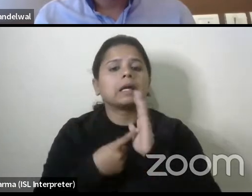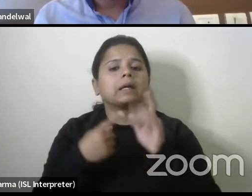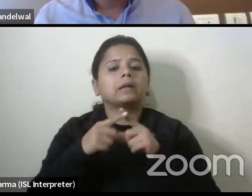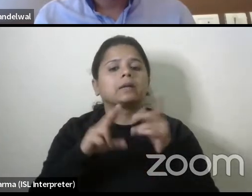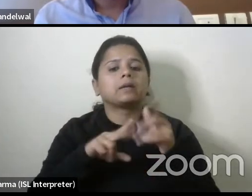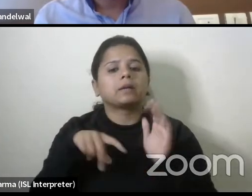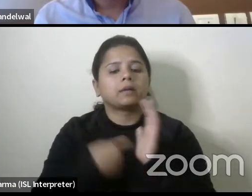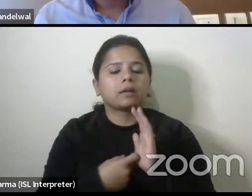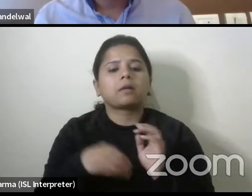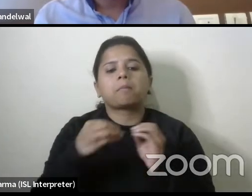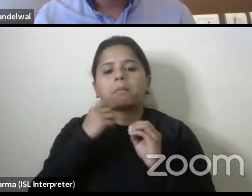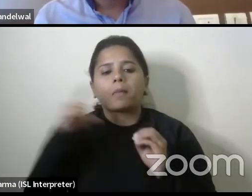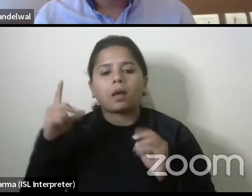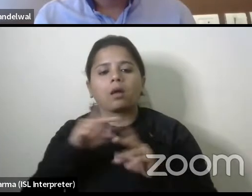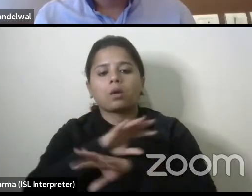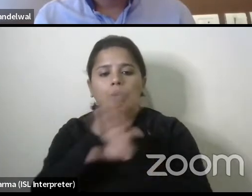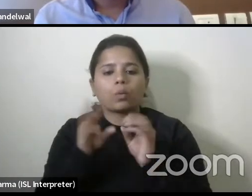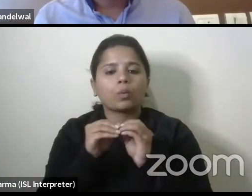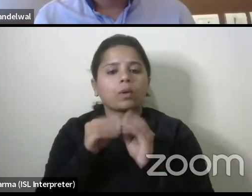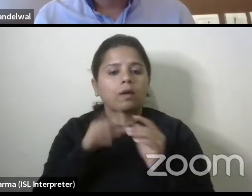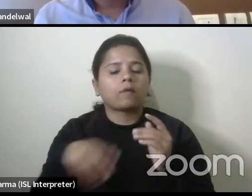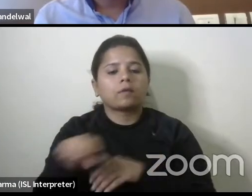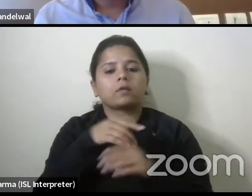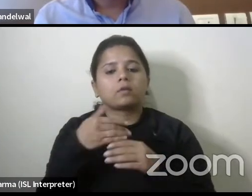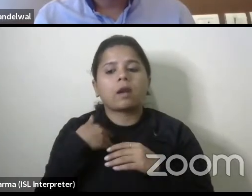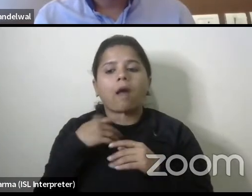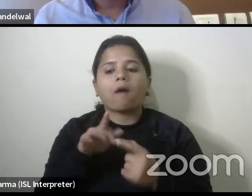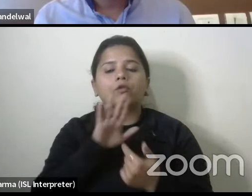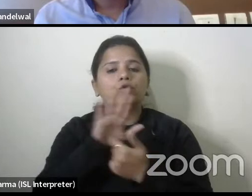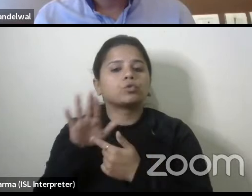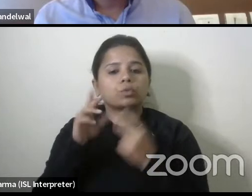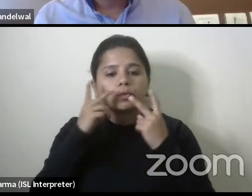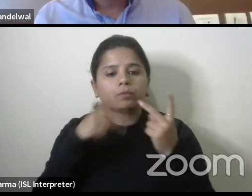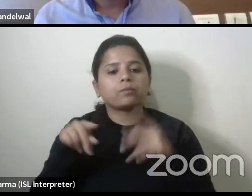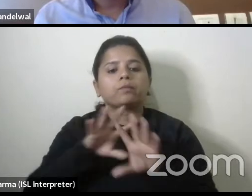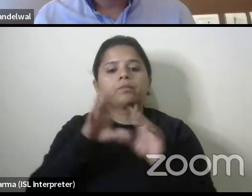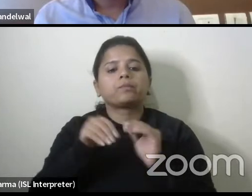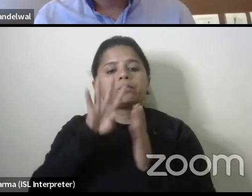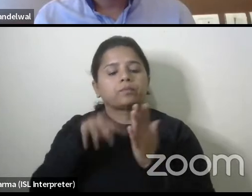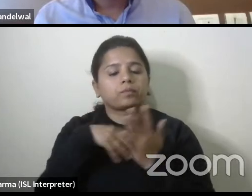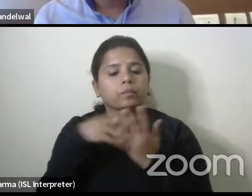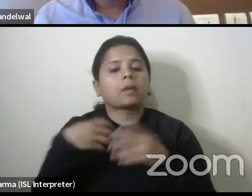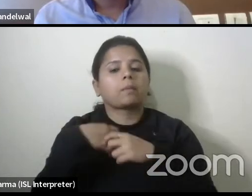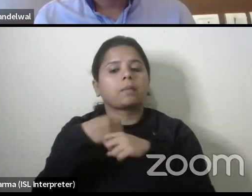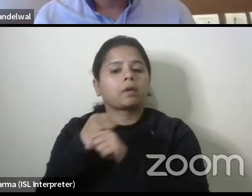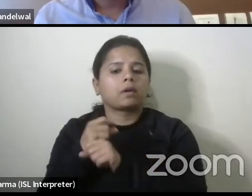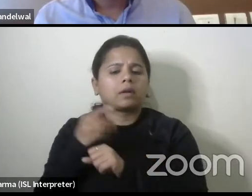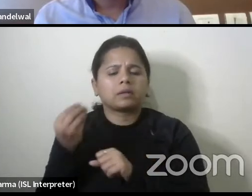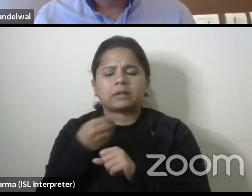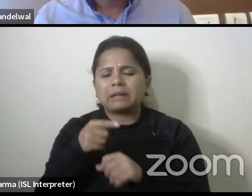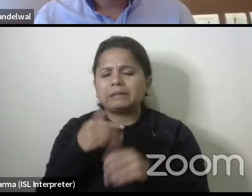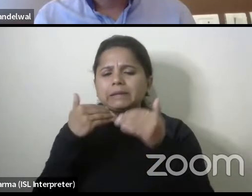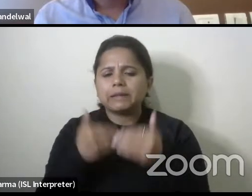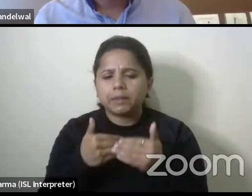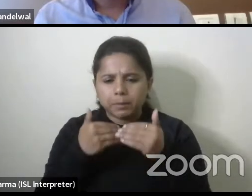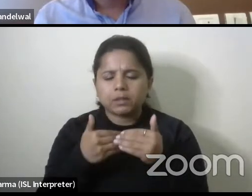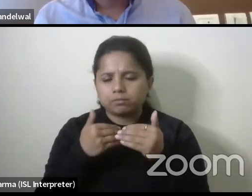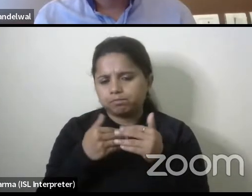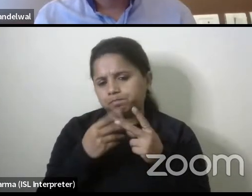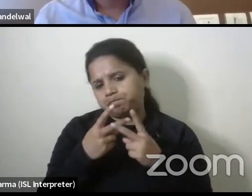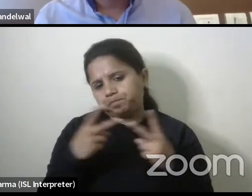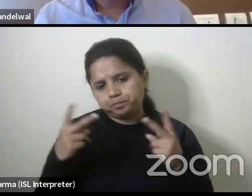of quantity entire bill of quantities for which we refer the schedule of rates so there are very limited uh uh